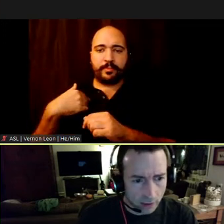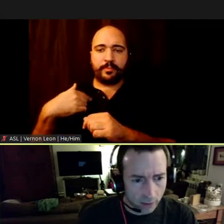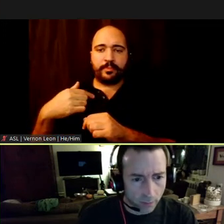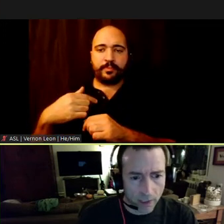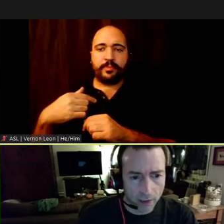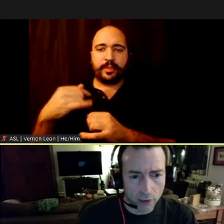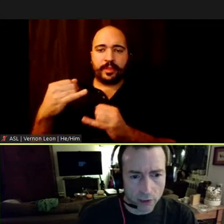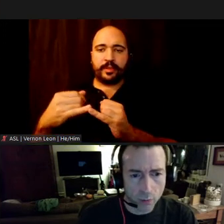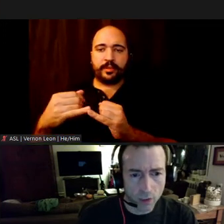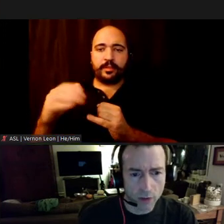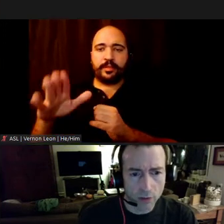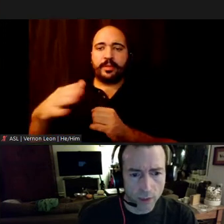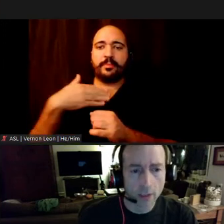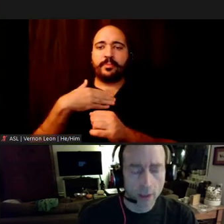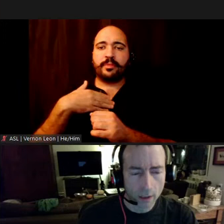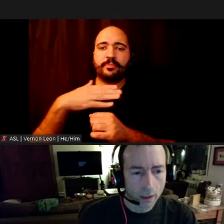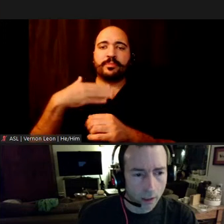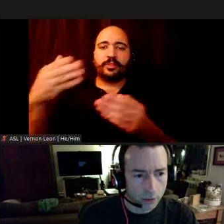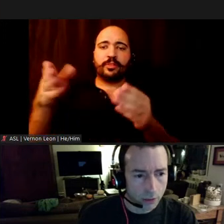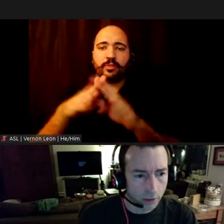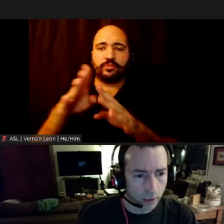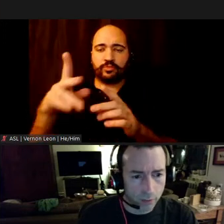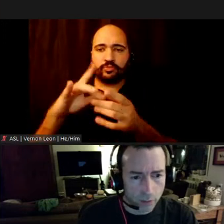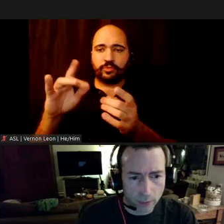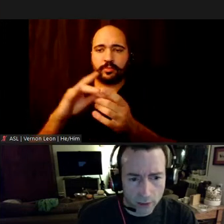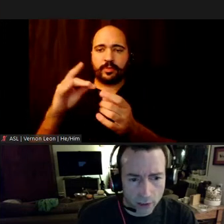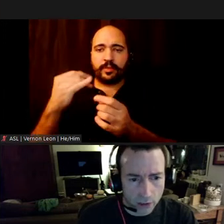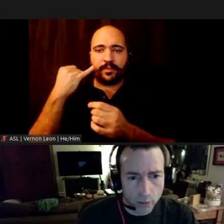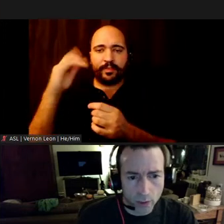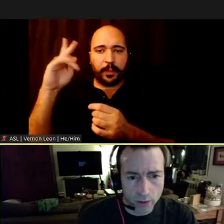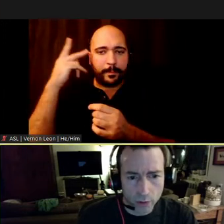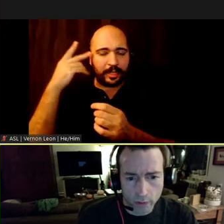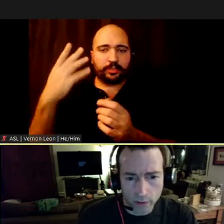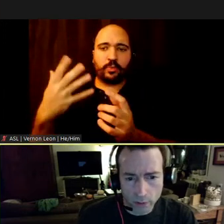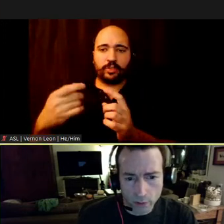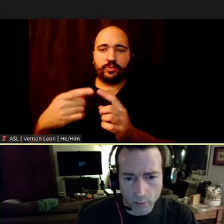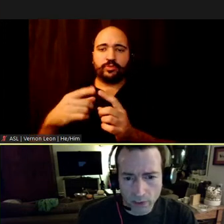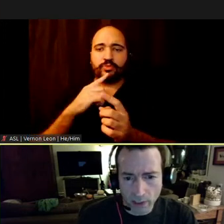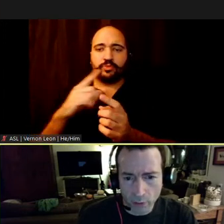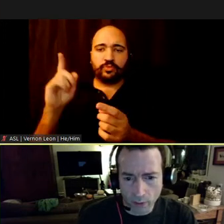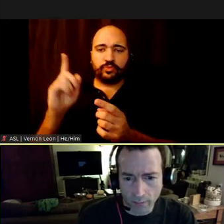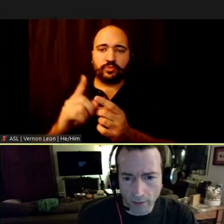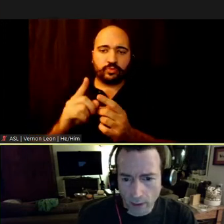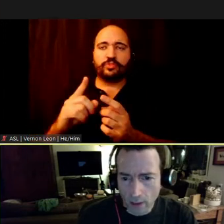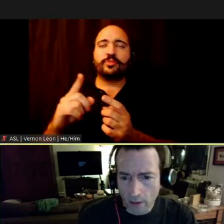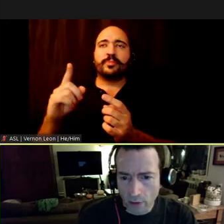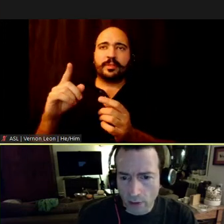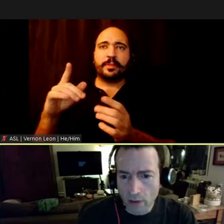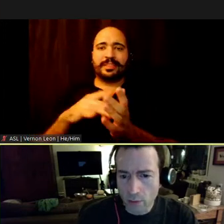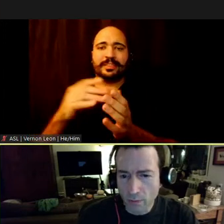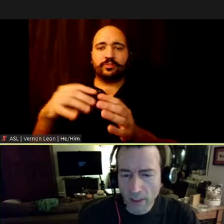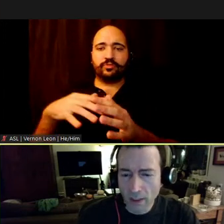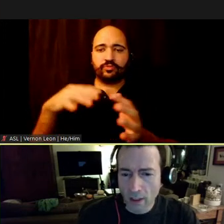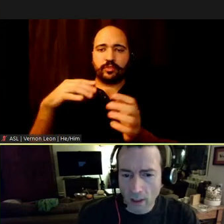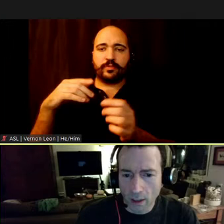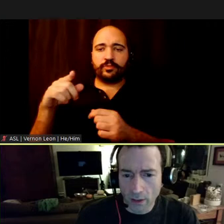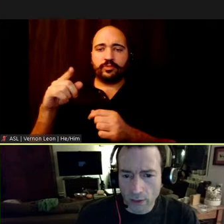Lastly, if the politicians want to truly reduce midtown traffic, they should